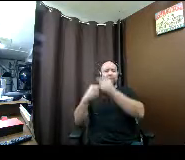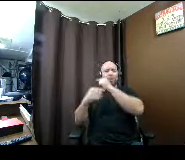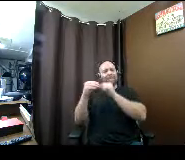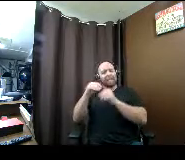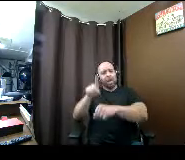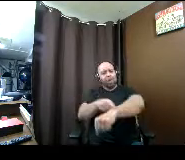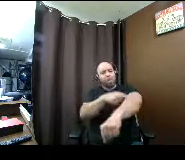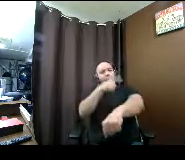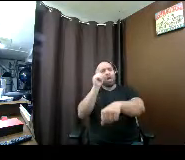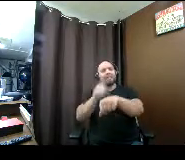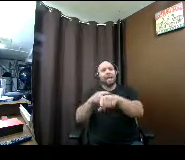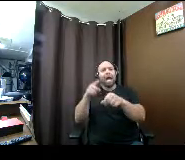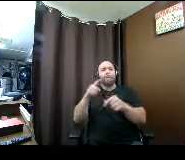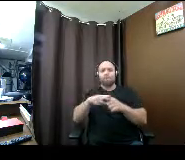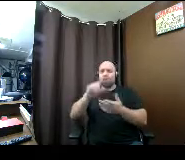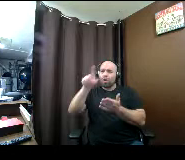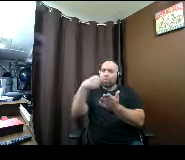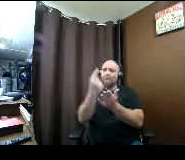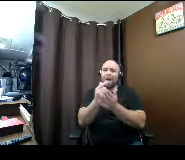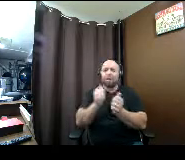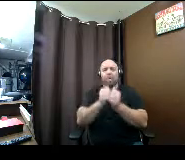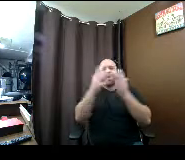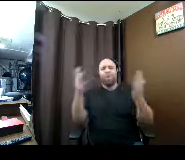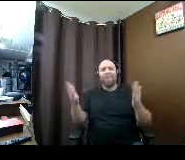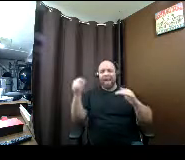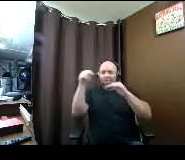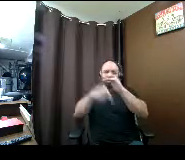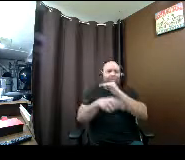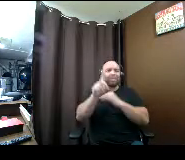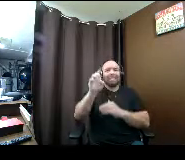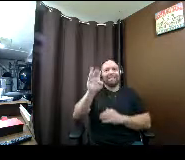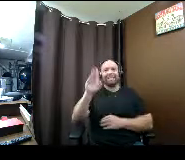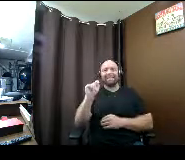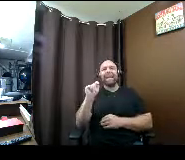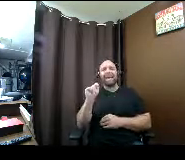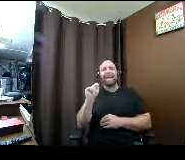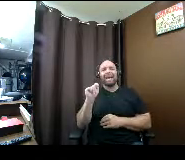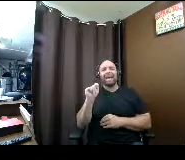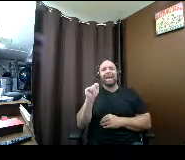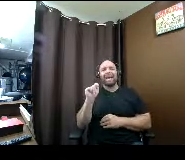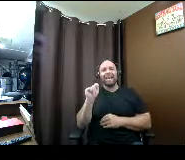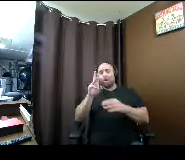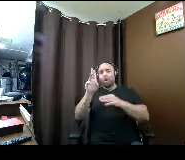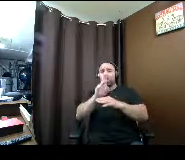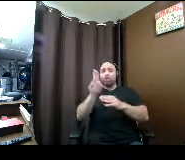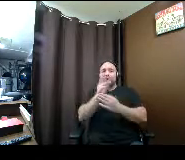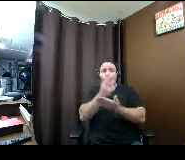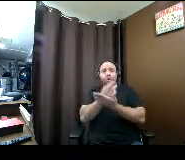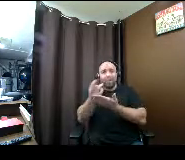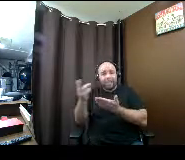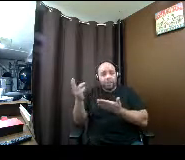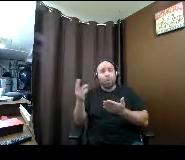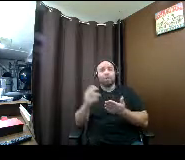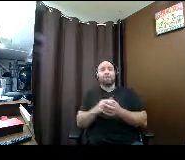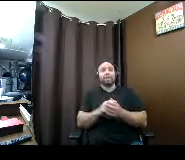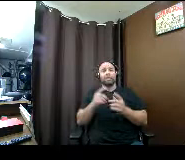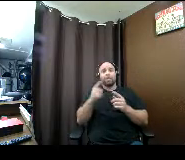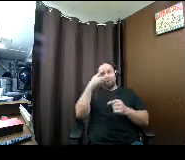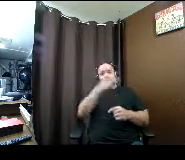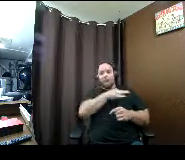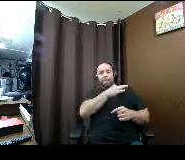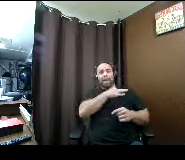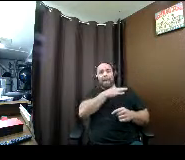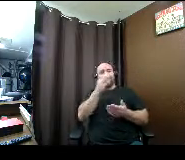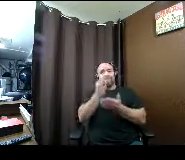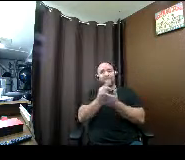without crippling financial debt i want you to use all the resources available to you to be able to apply for financial aid and pay